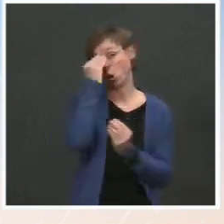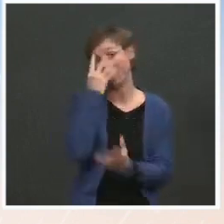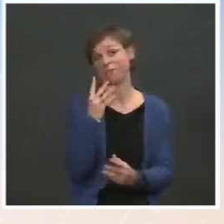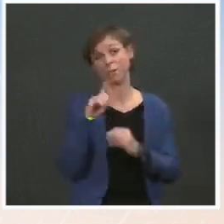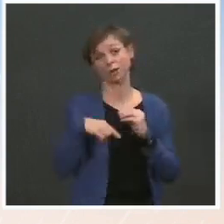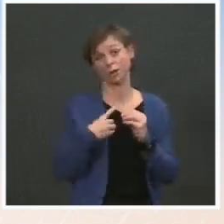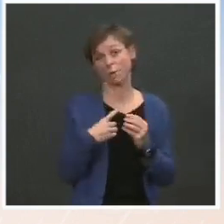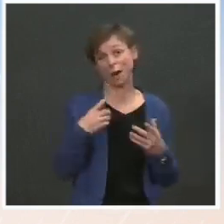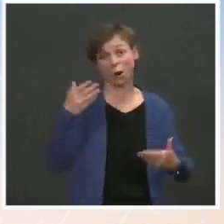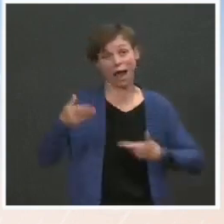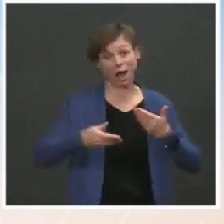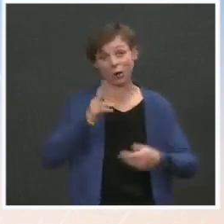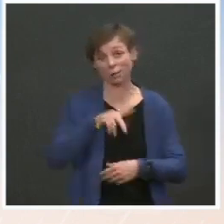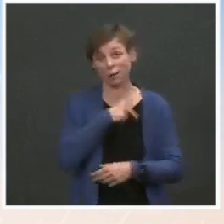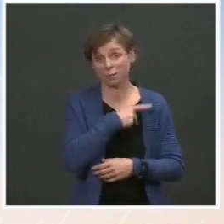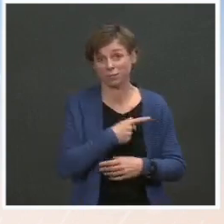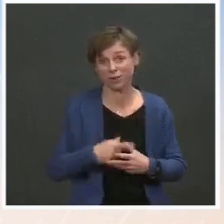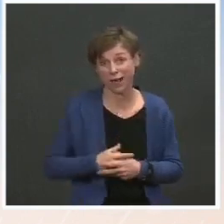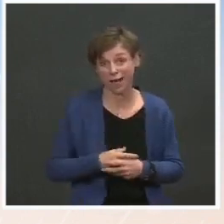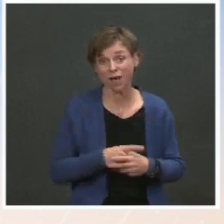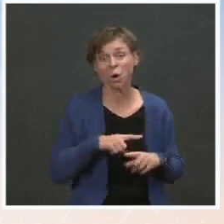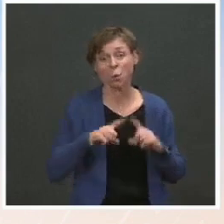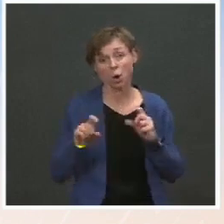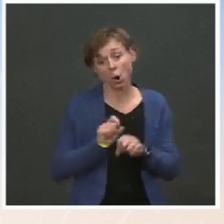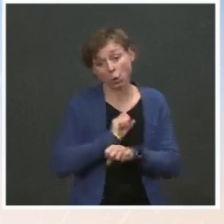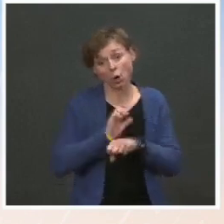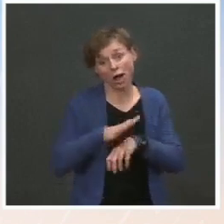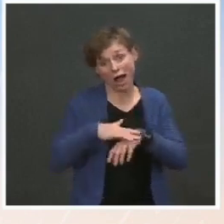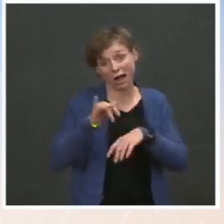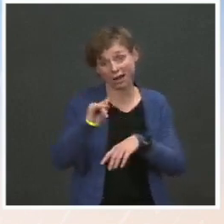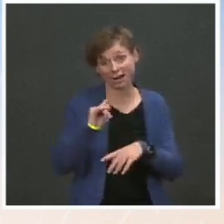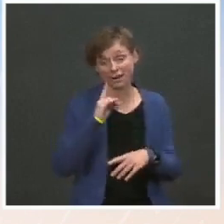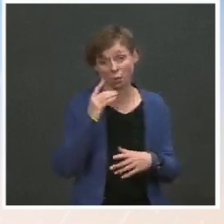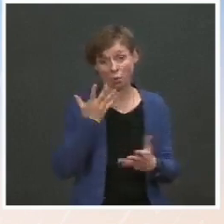working our way through and ensuring we have the right people we can nominate for each of those important roles.